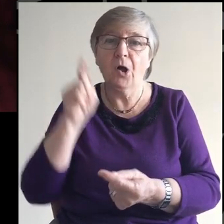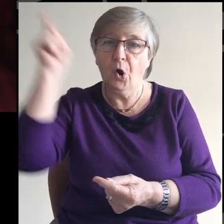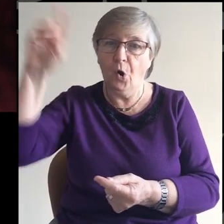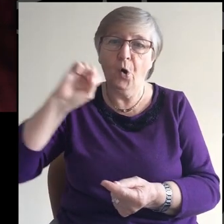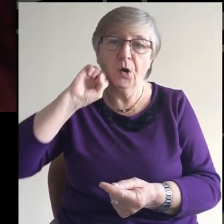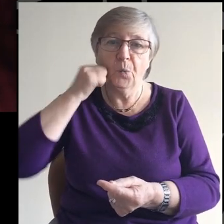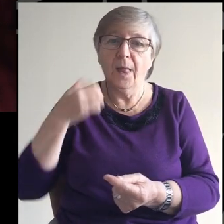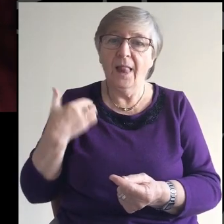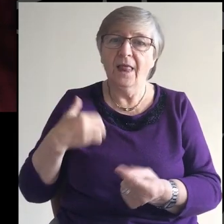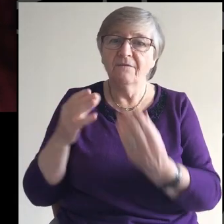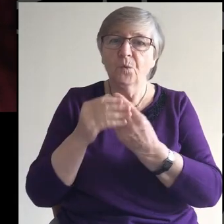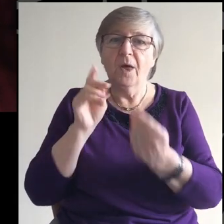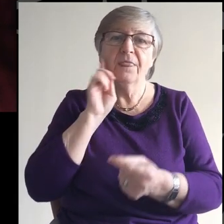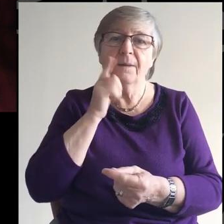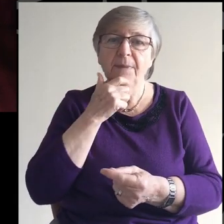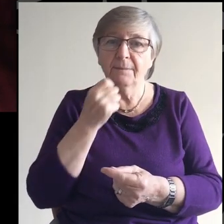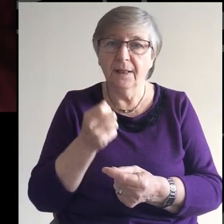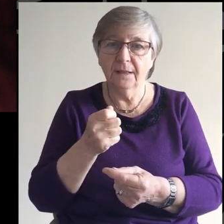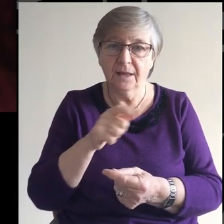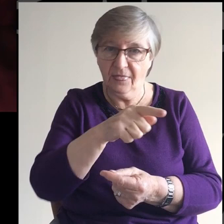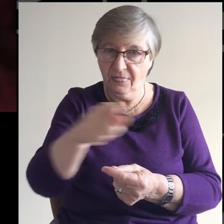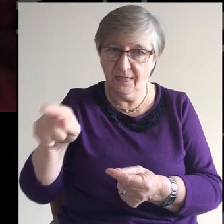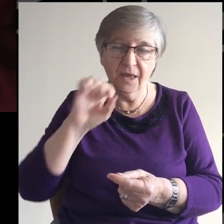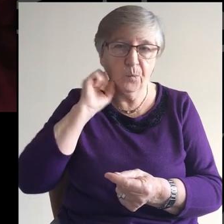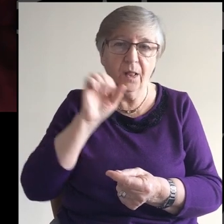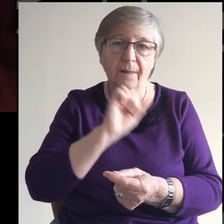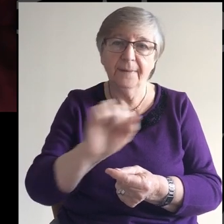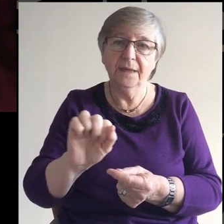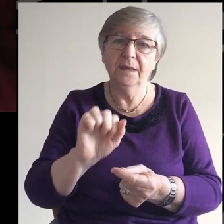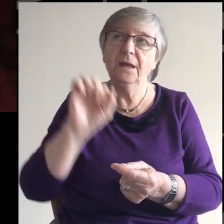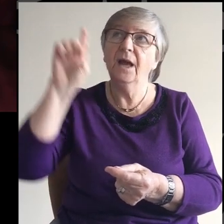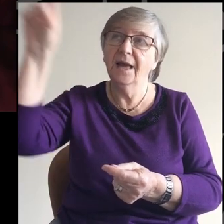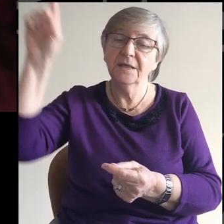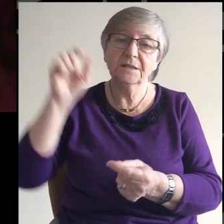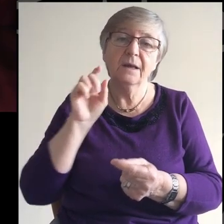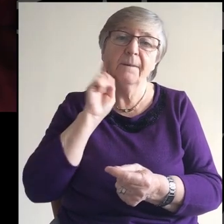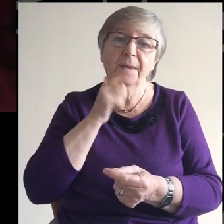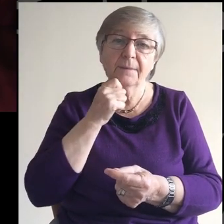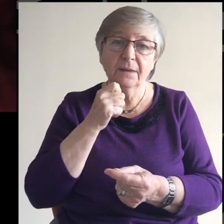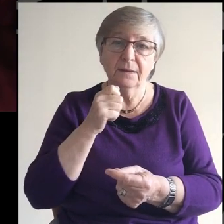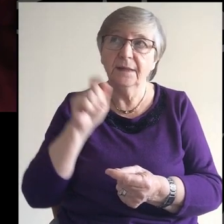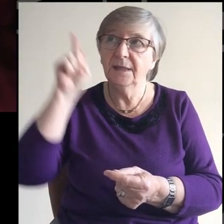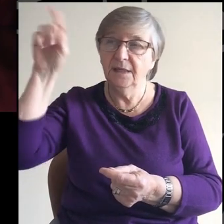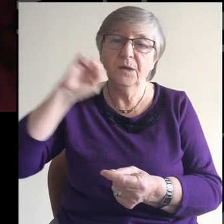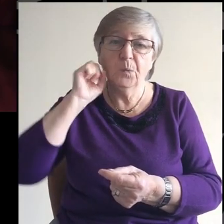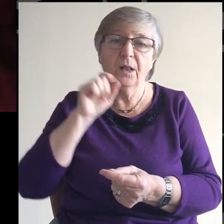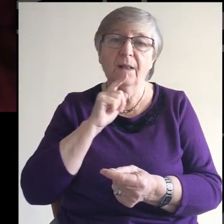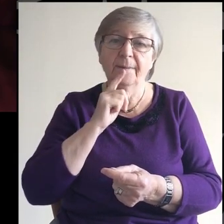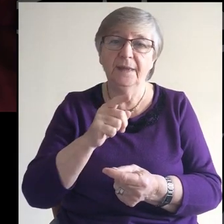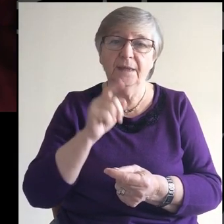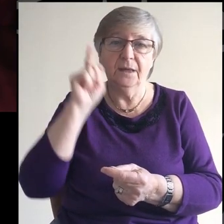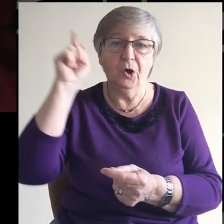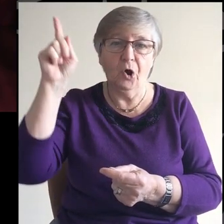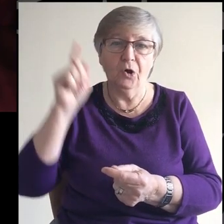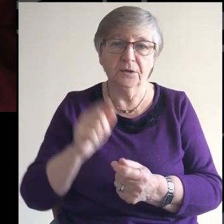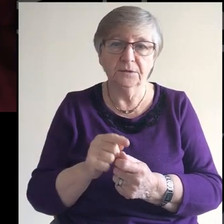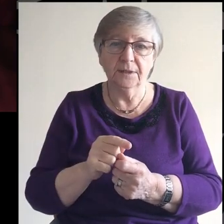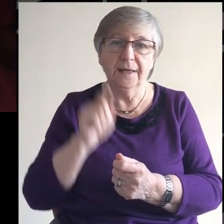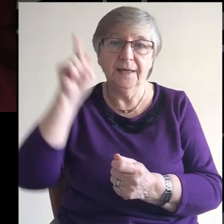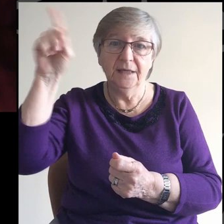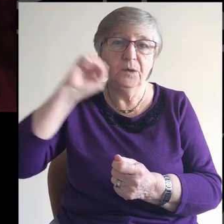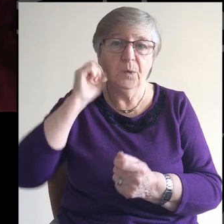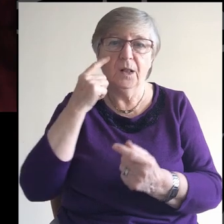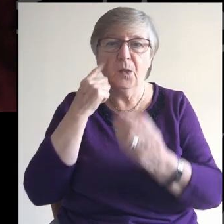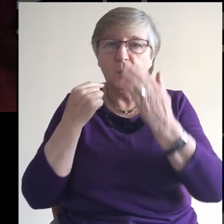They will be his people and God himself will be with them and be their God. He will wipe every tear from their